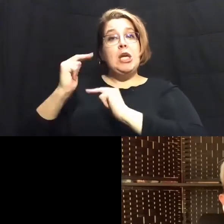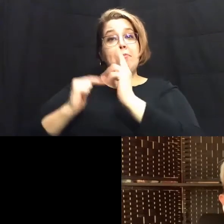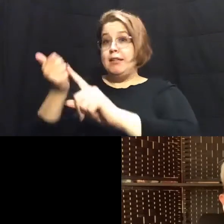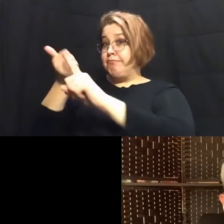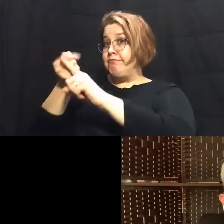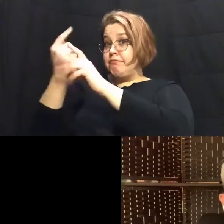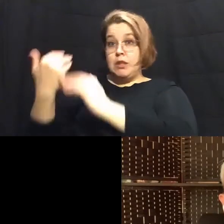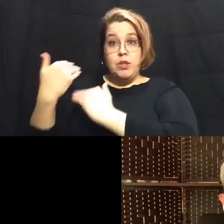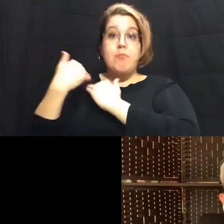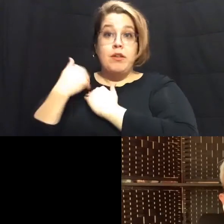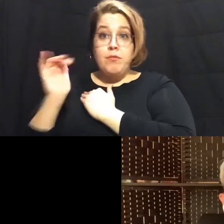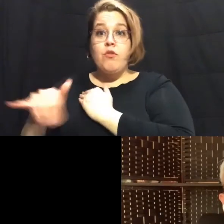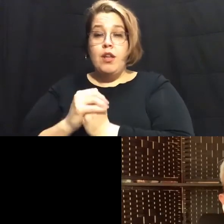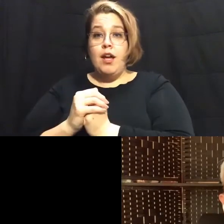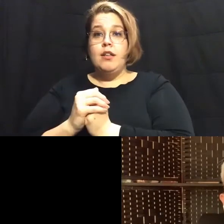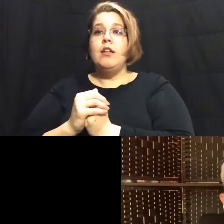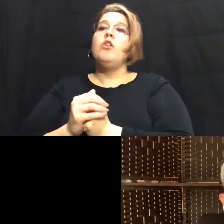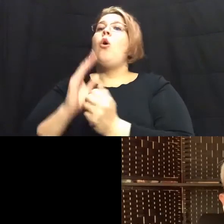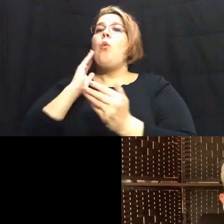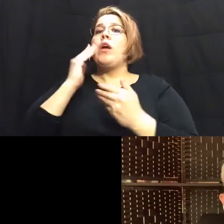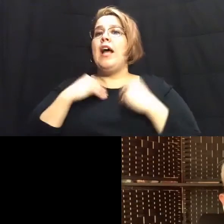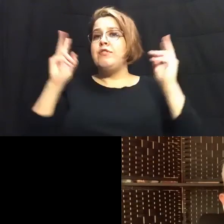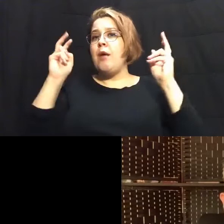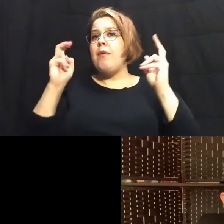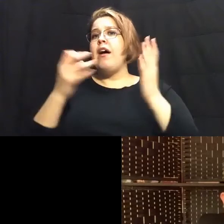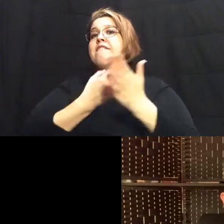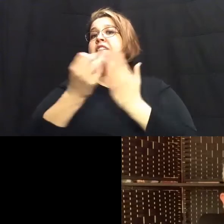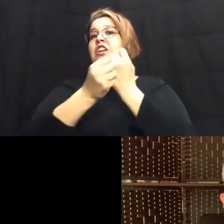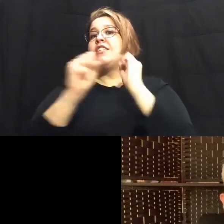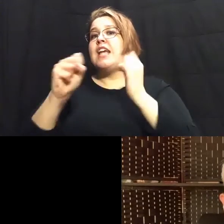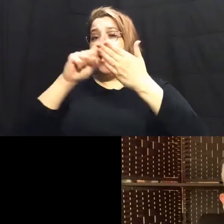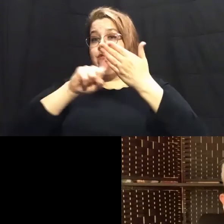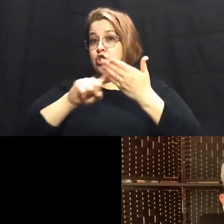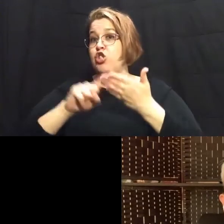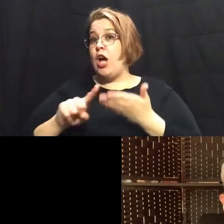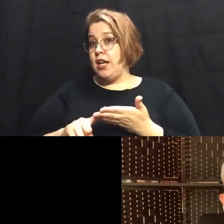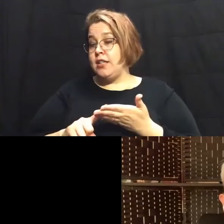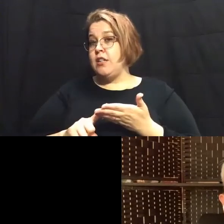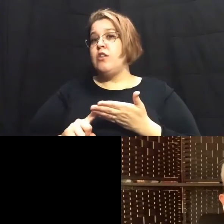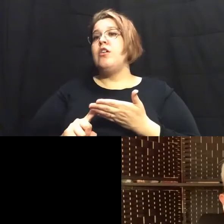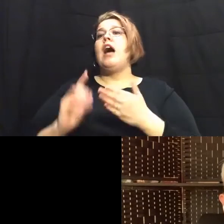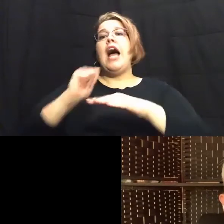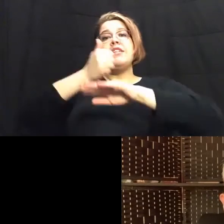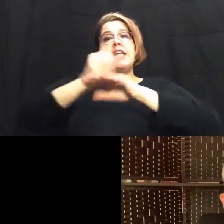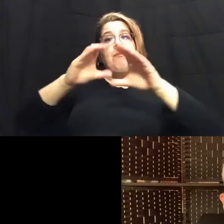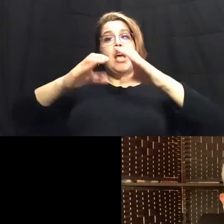to doing that and there's some fail-safe checks in the process i've established a select committee to look over all the response